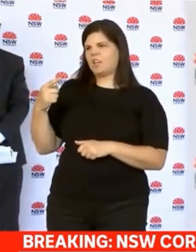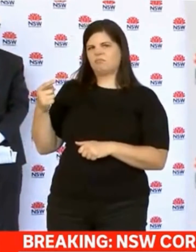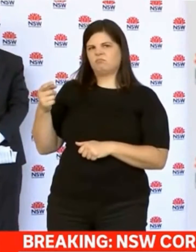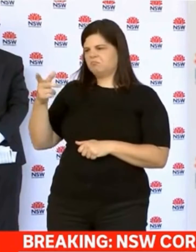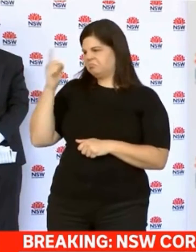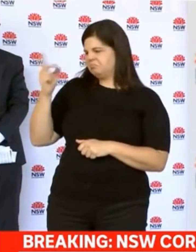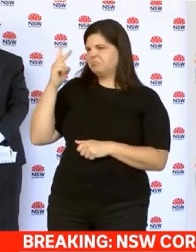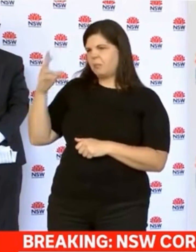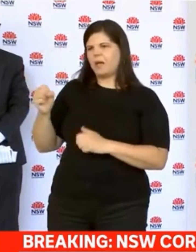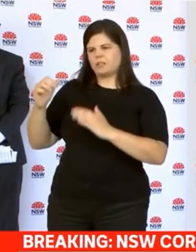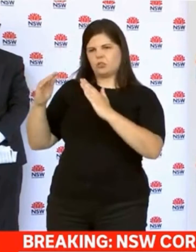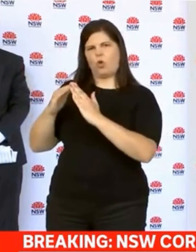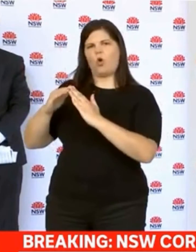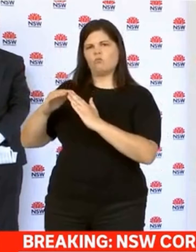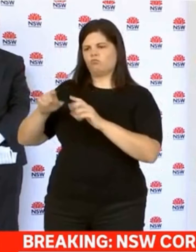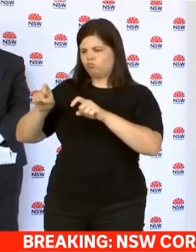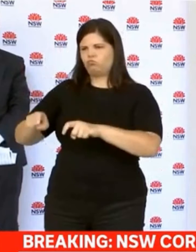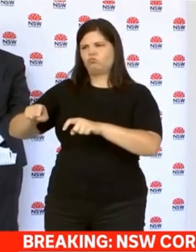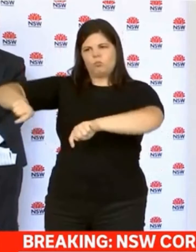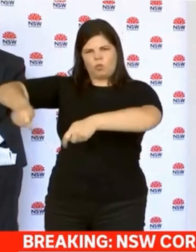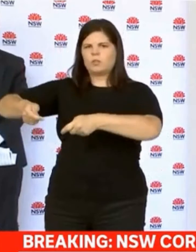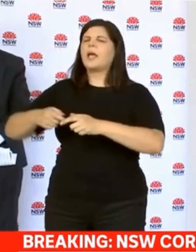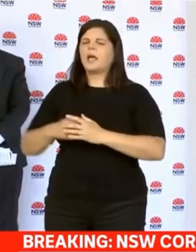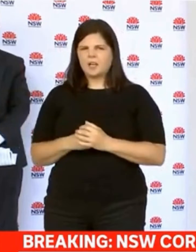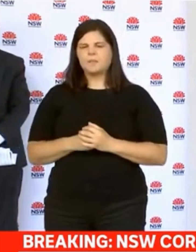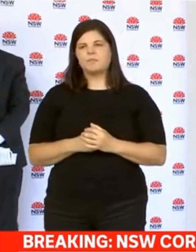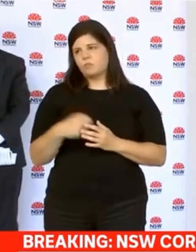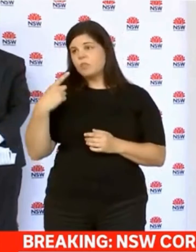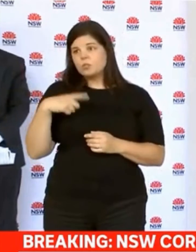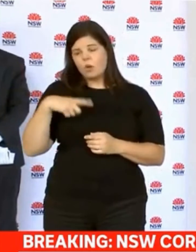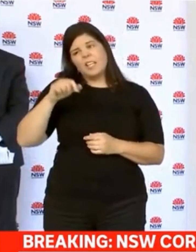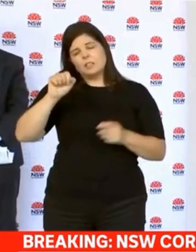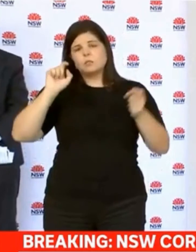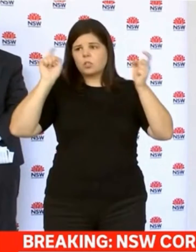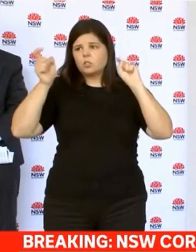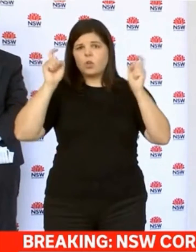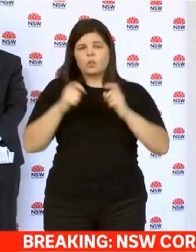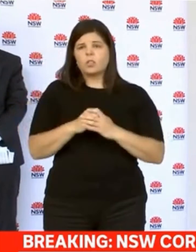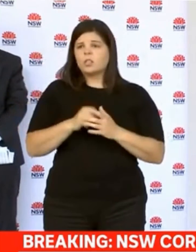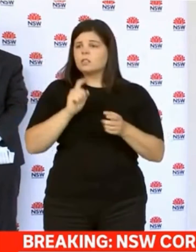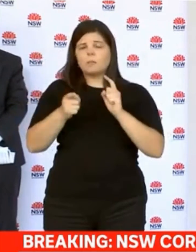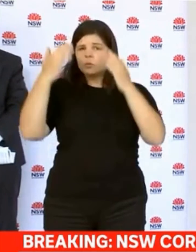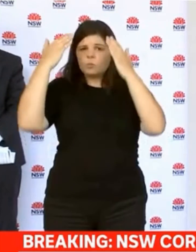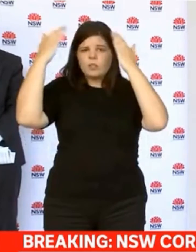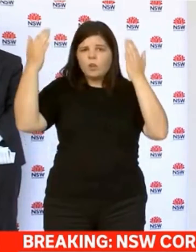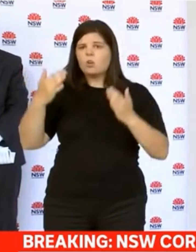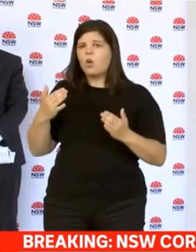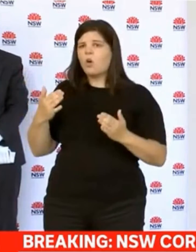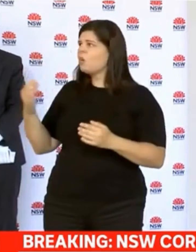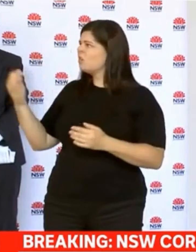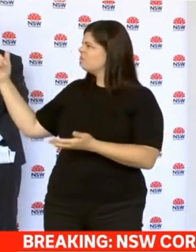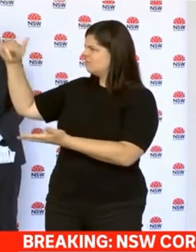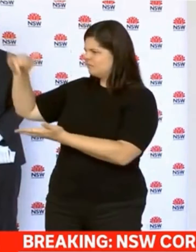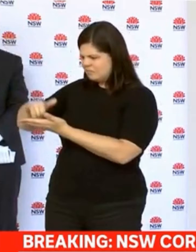to make sure that it covered at least an infectious period. So, of course, we're concerned that not all the answers are there in terms of how the